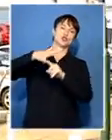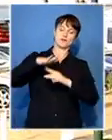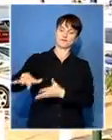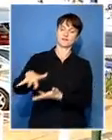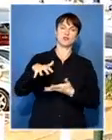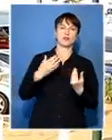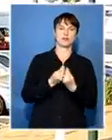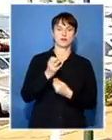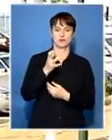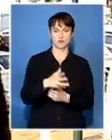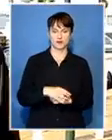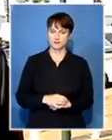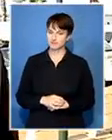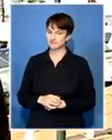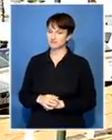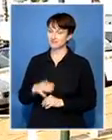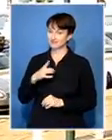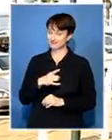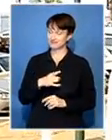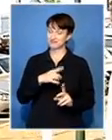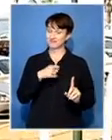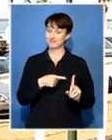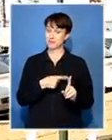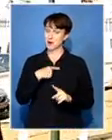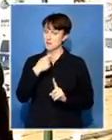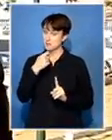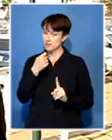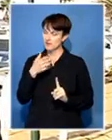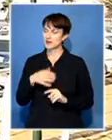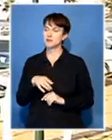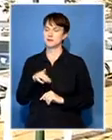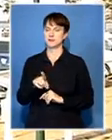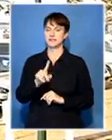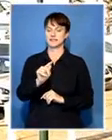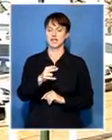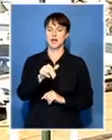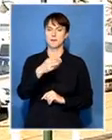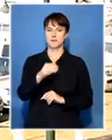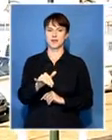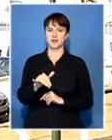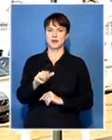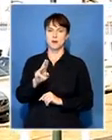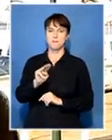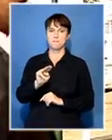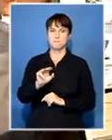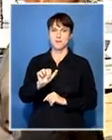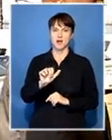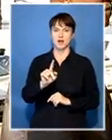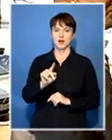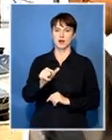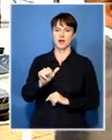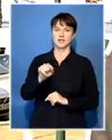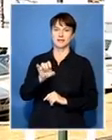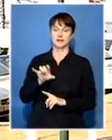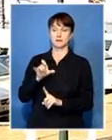that is the provincial electoral officer here in the Eastern Cape with that time just giving us an update of how things are going